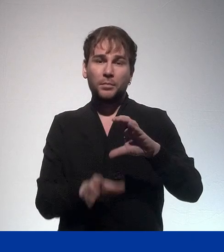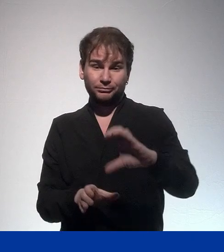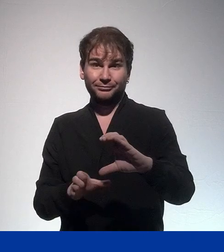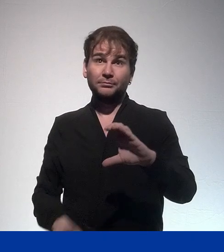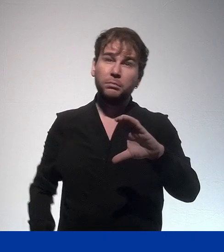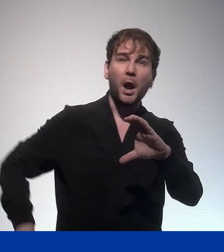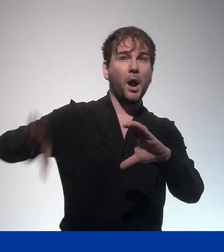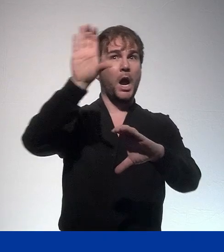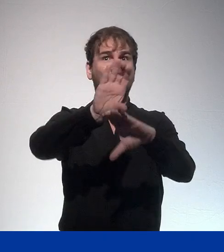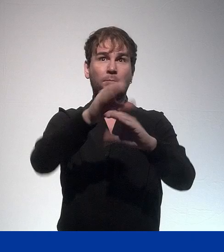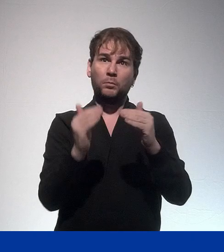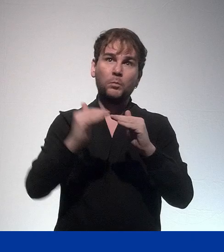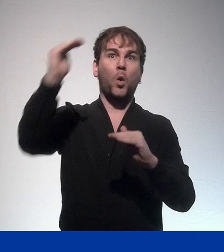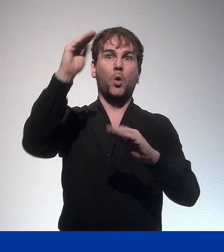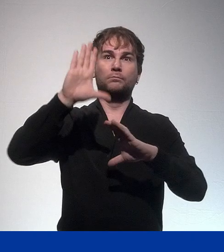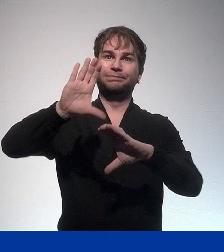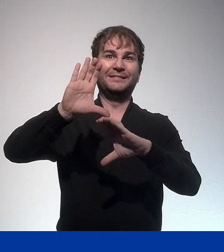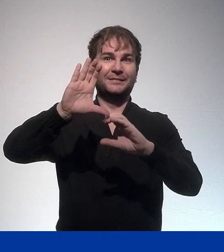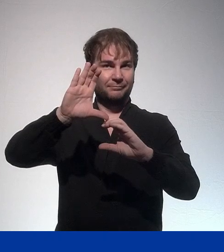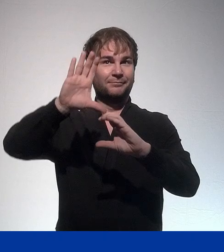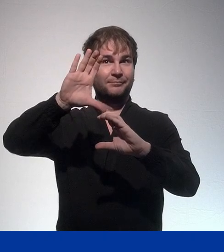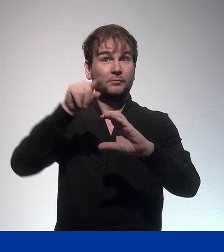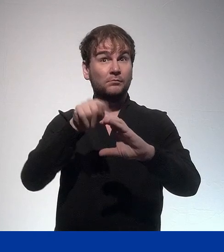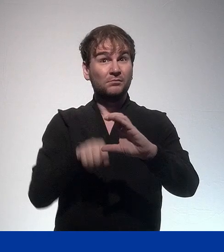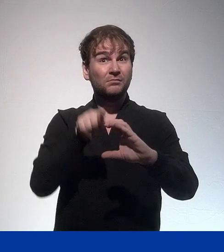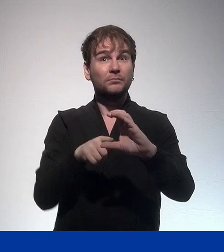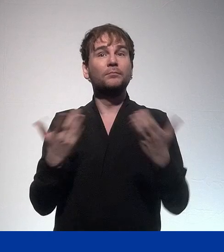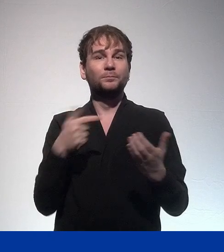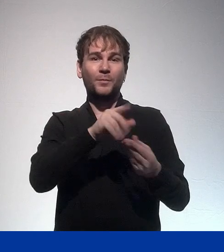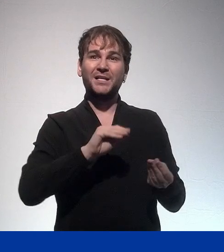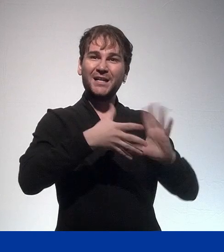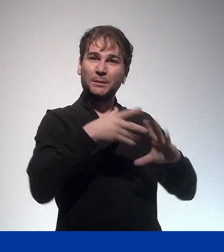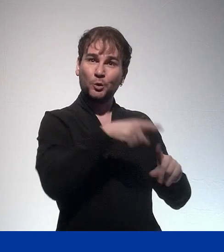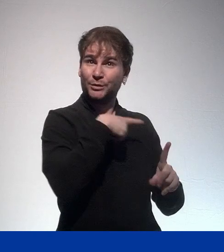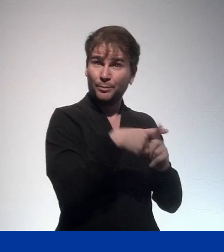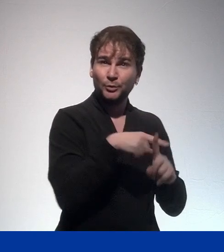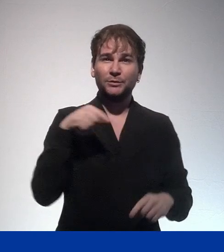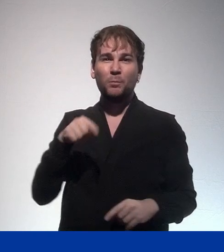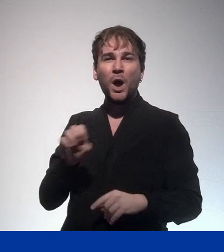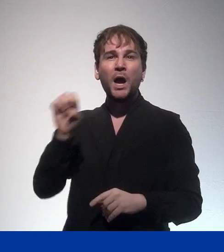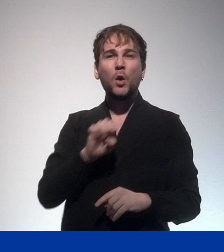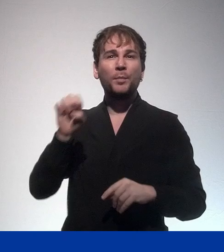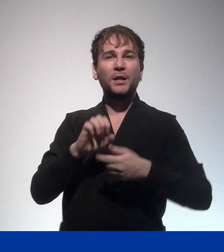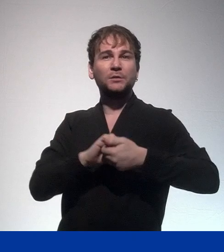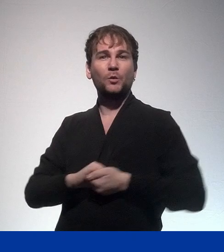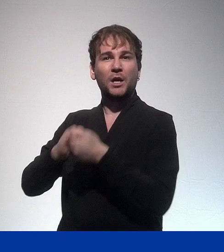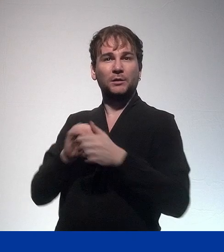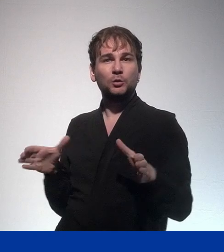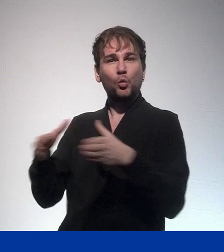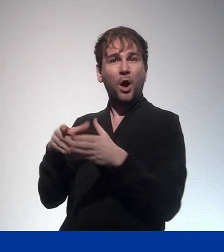available to youth work under the new European financial framework. So, Erasmus Plus and European